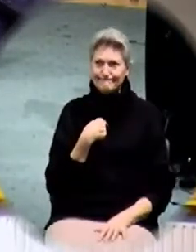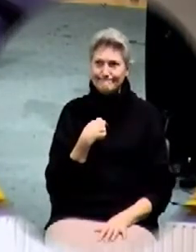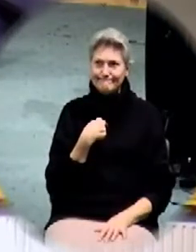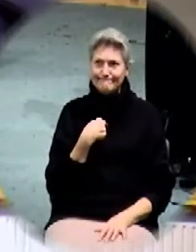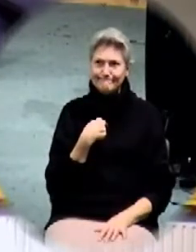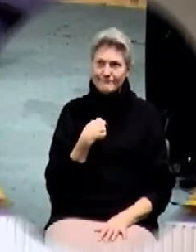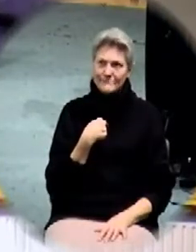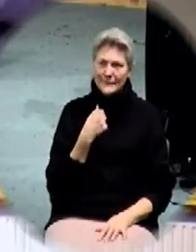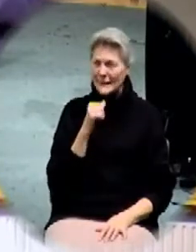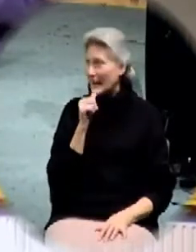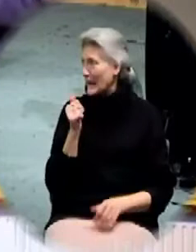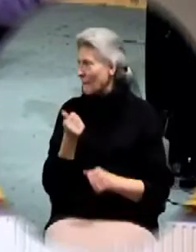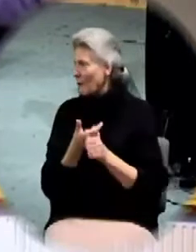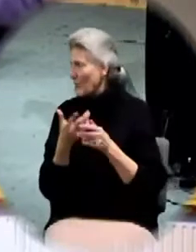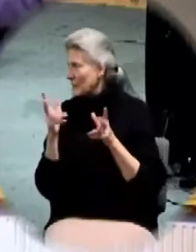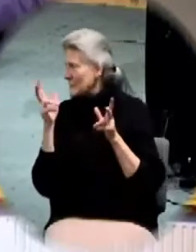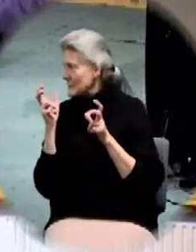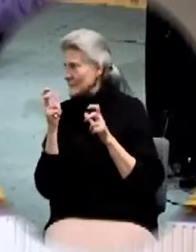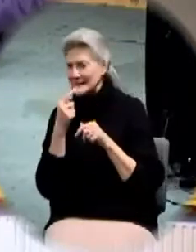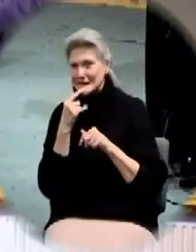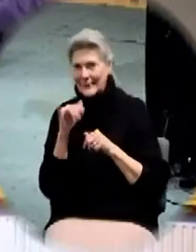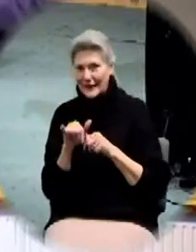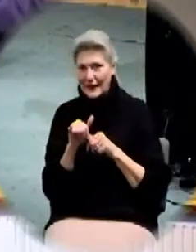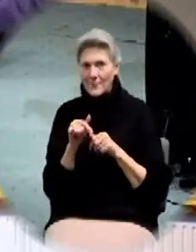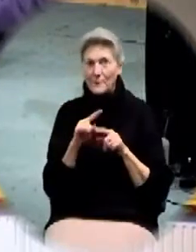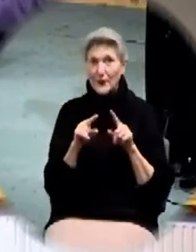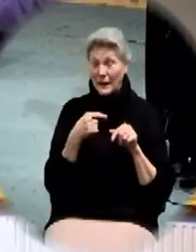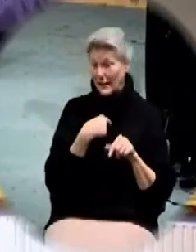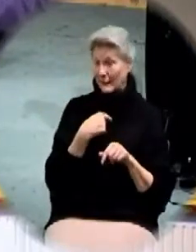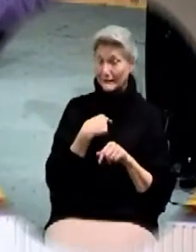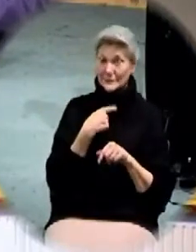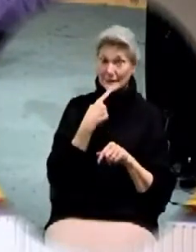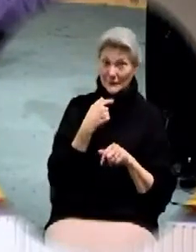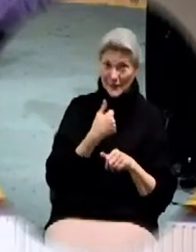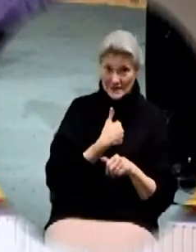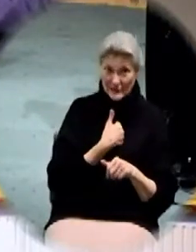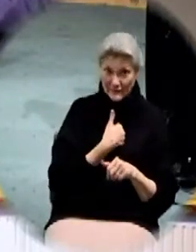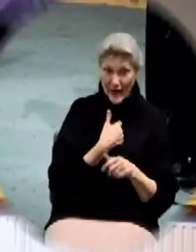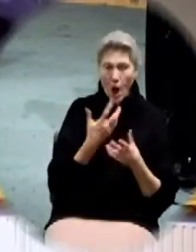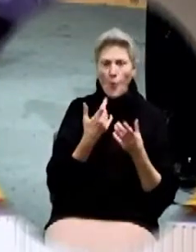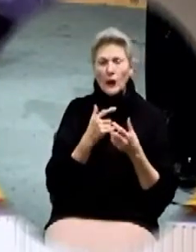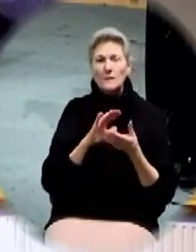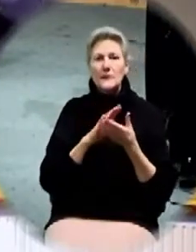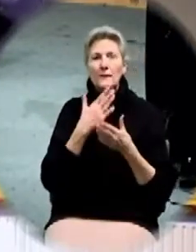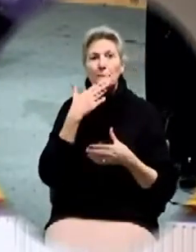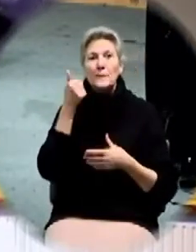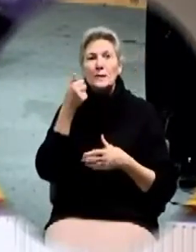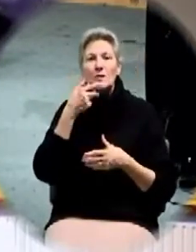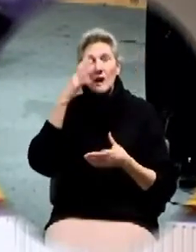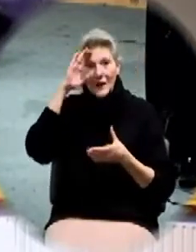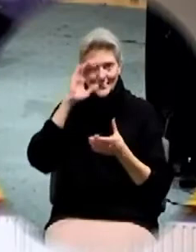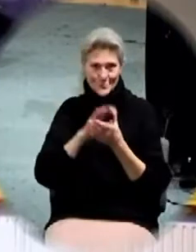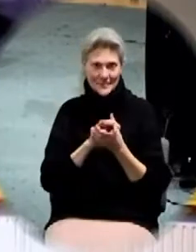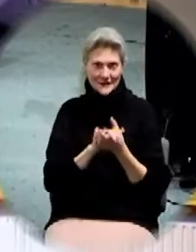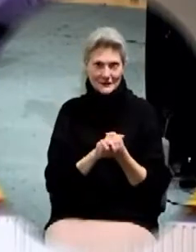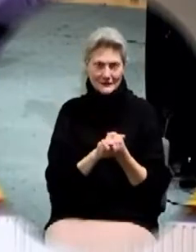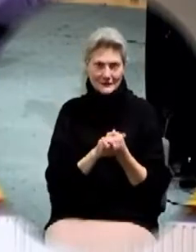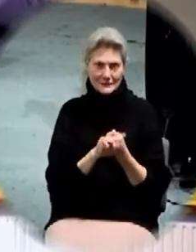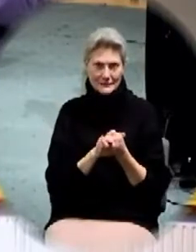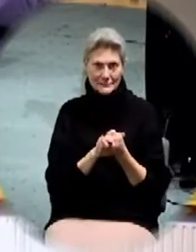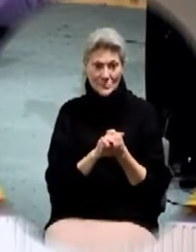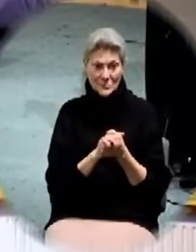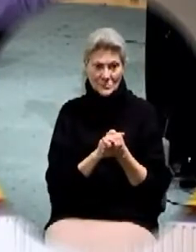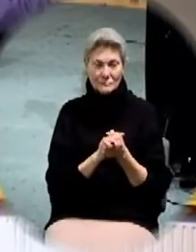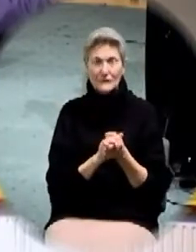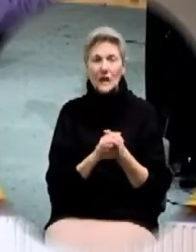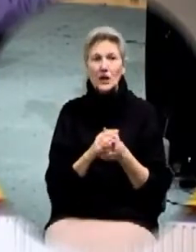well, not everybody that's listening here has said this, but I have. I want to be a better husband. But you don't